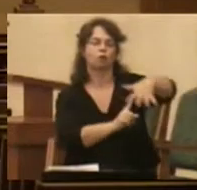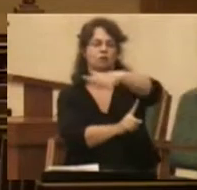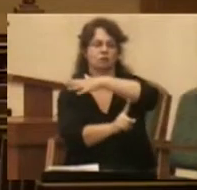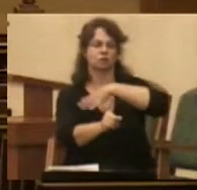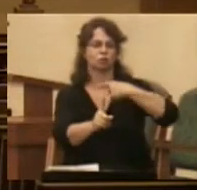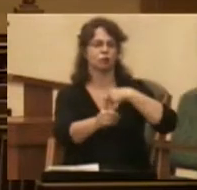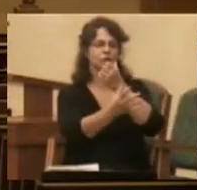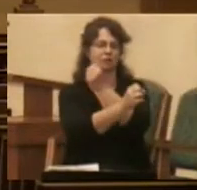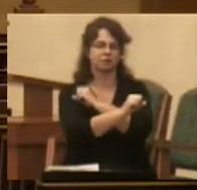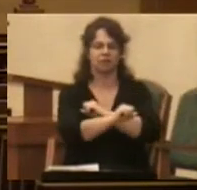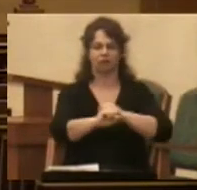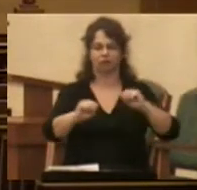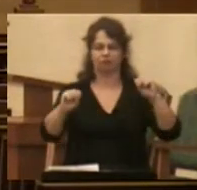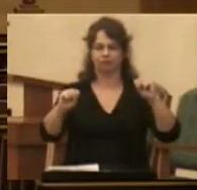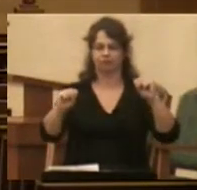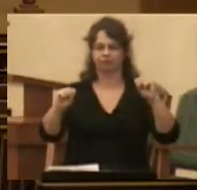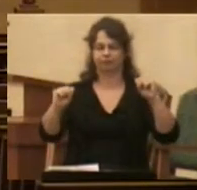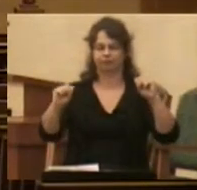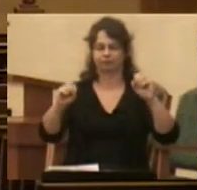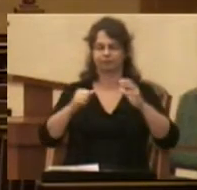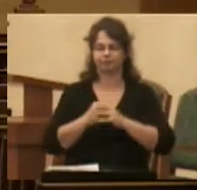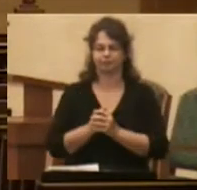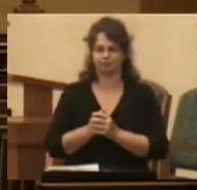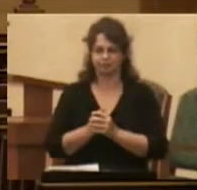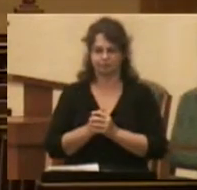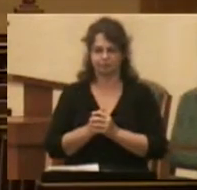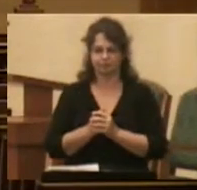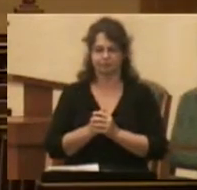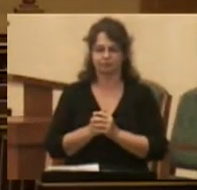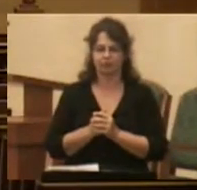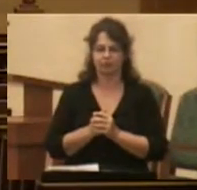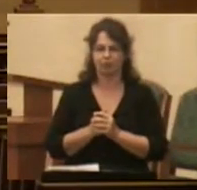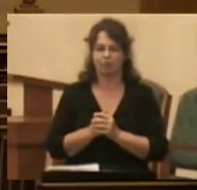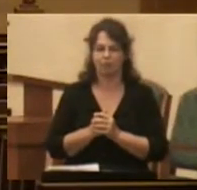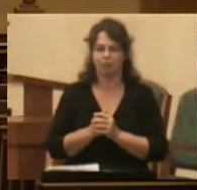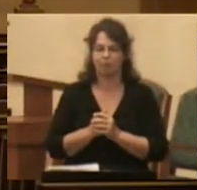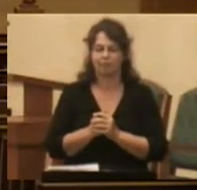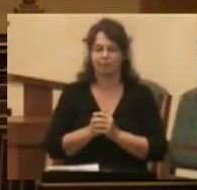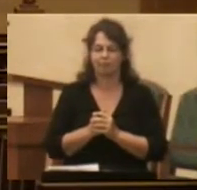into areas that will provide only unhappiness and wickedness.